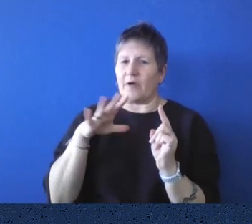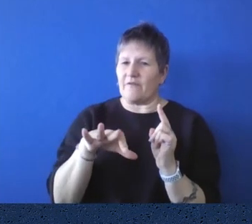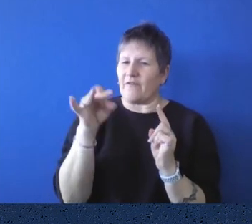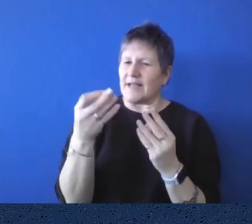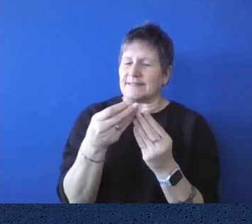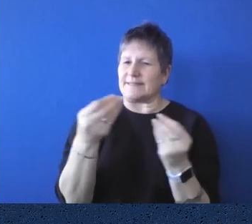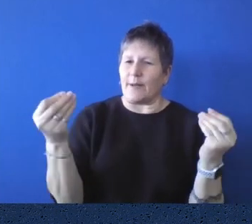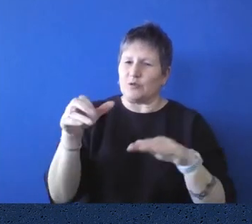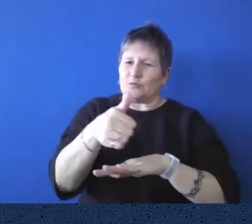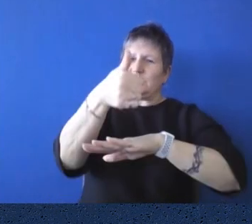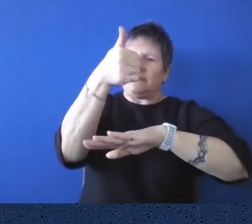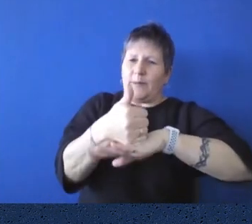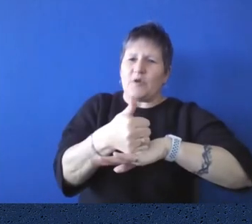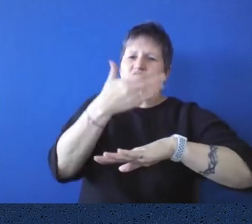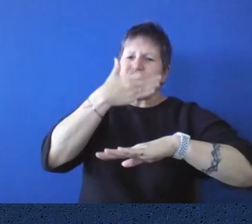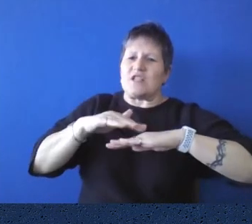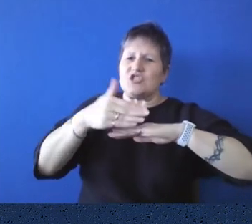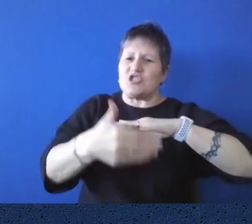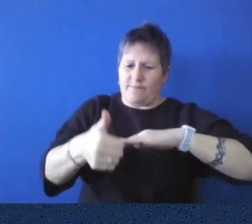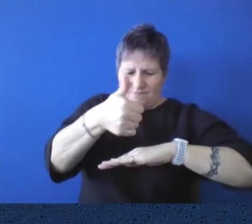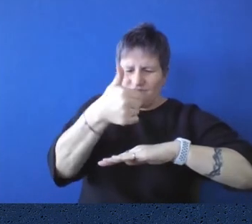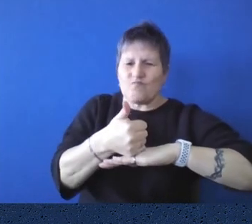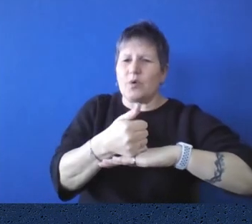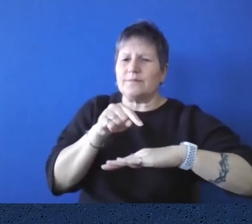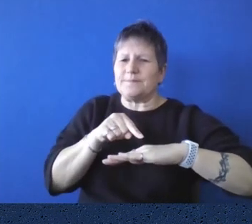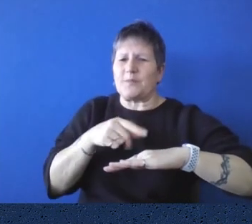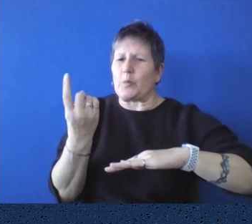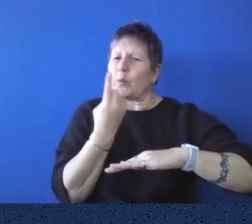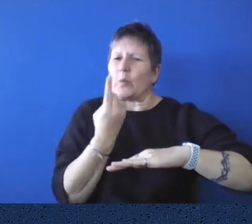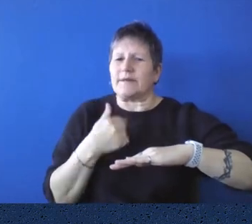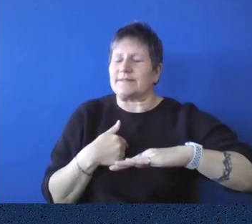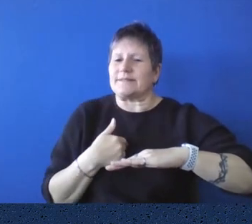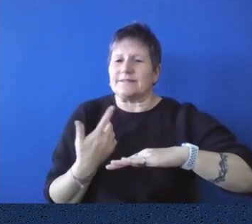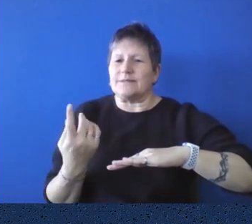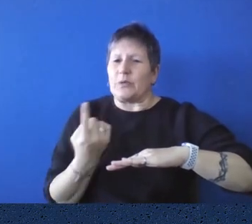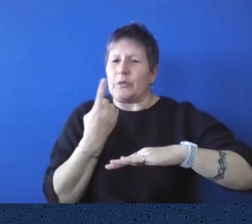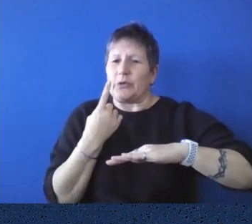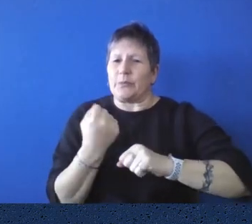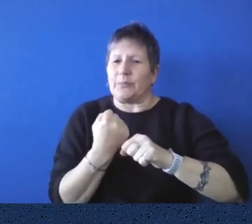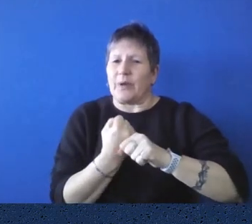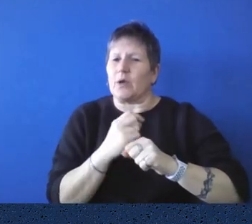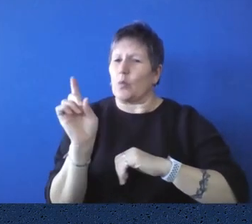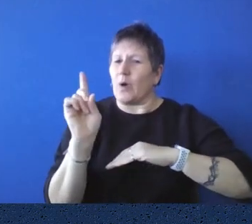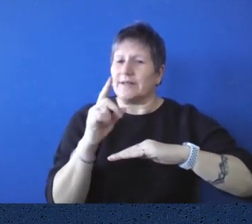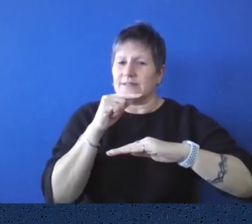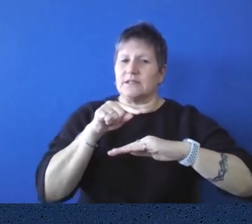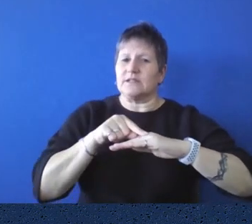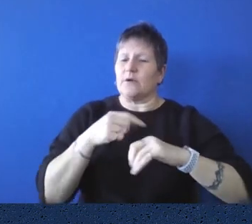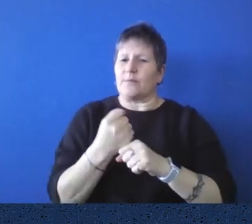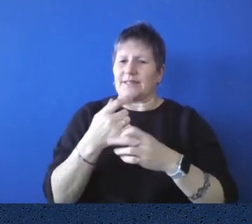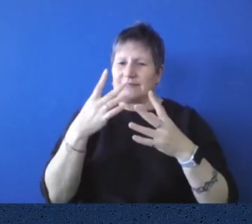importance of having, um, a lion, uh, two lions actually to, uh, be on the front steps, cast in bronze,